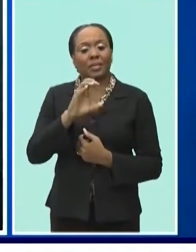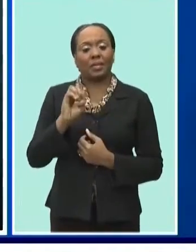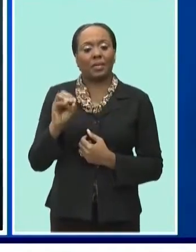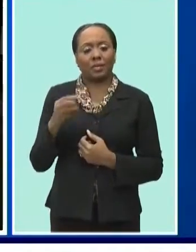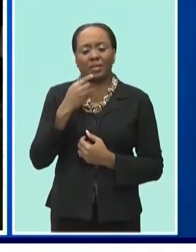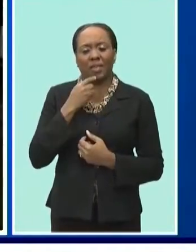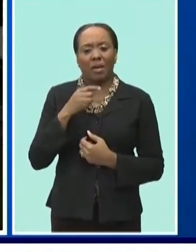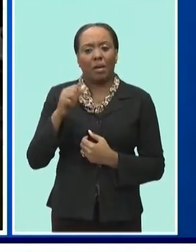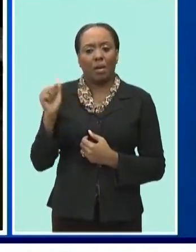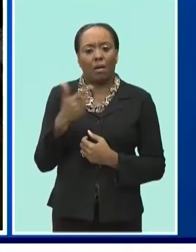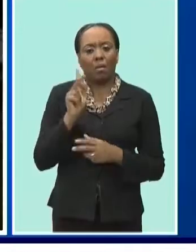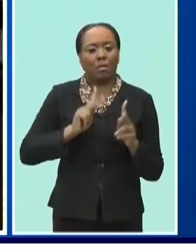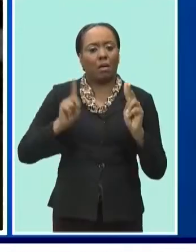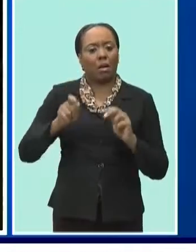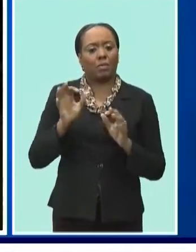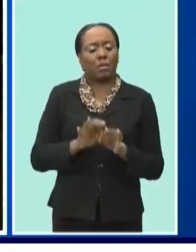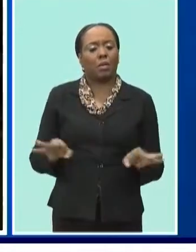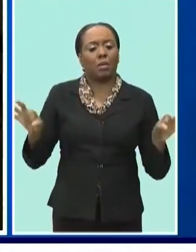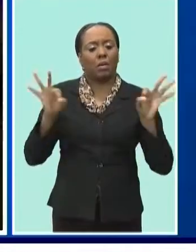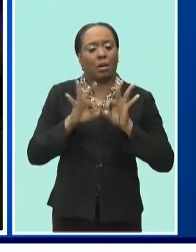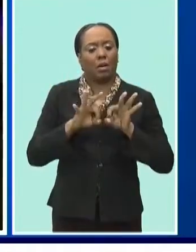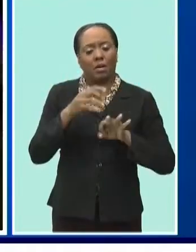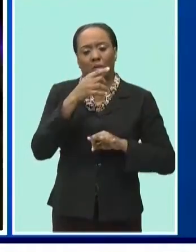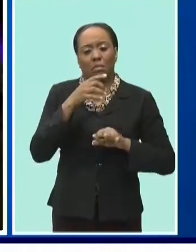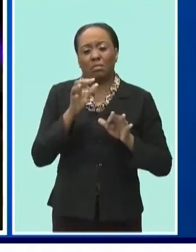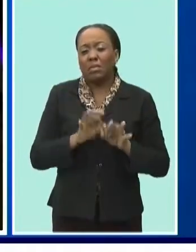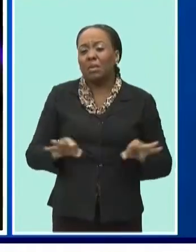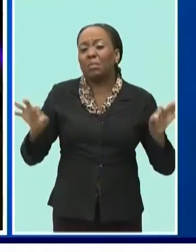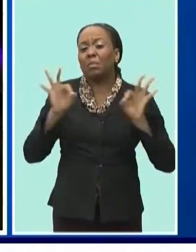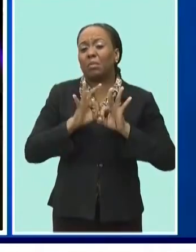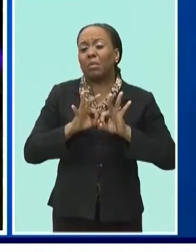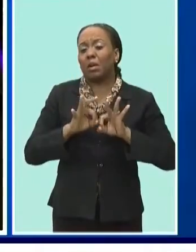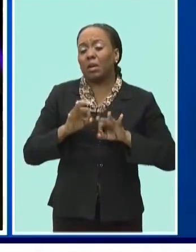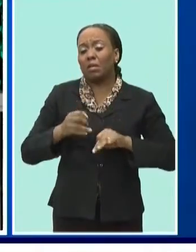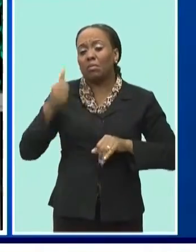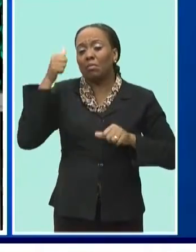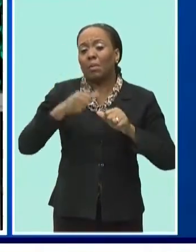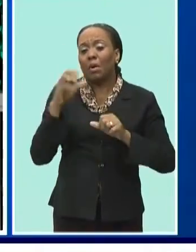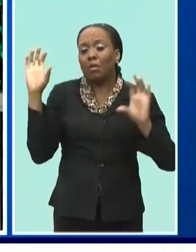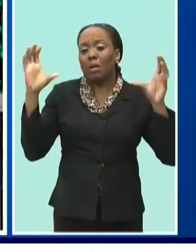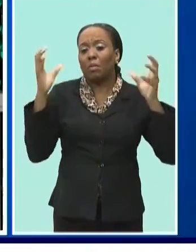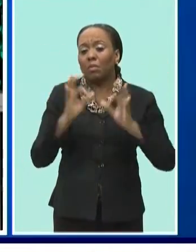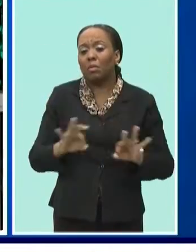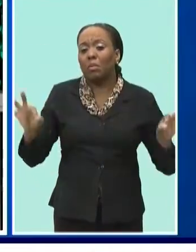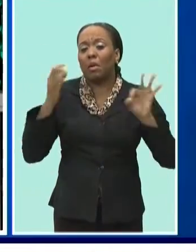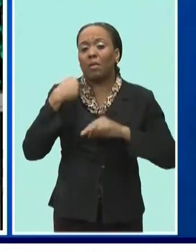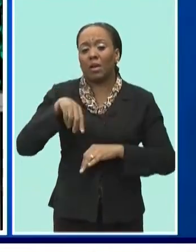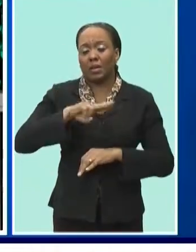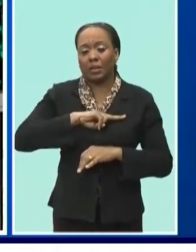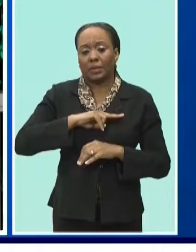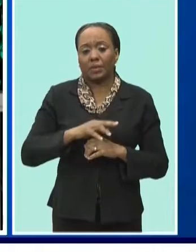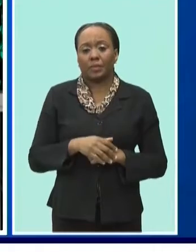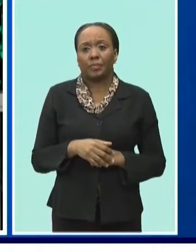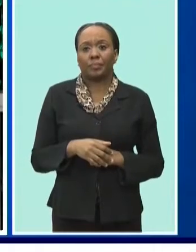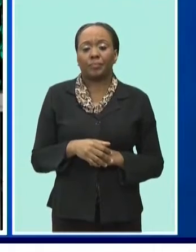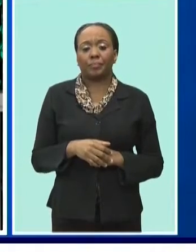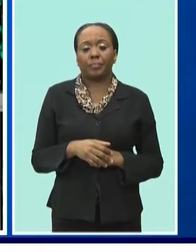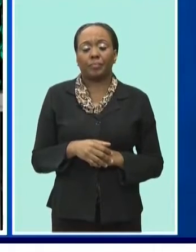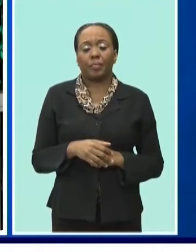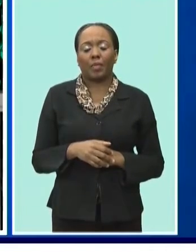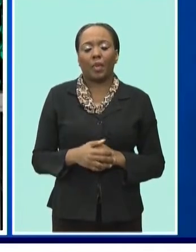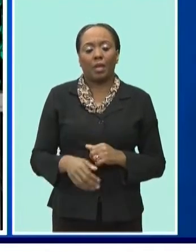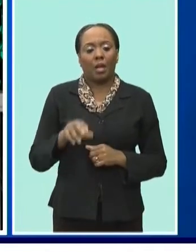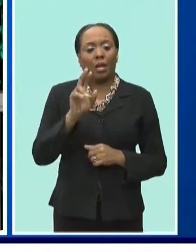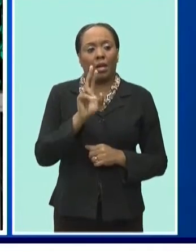players must be on board given the importance of cropover. The NCF has a key role to play in preserving the